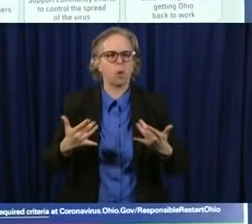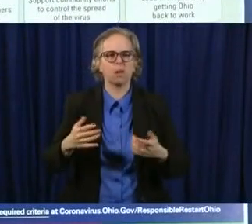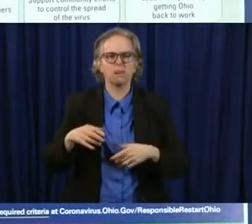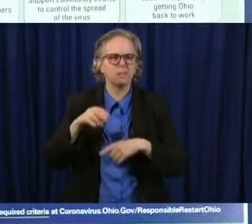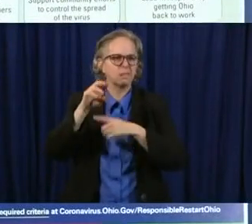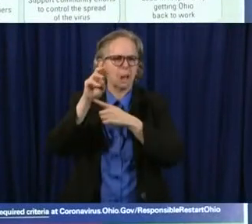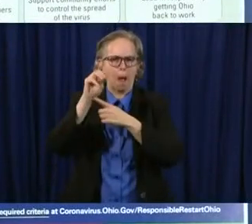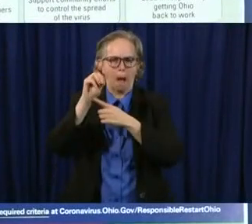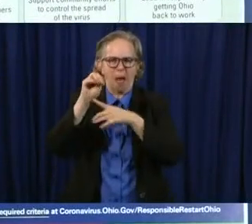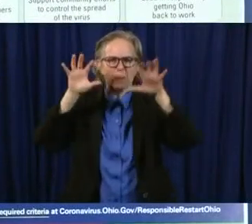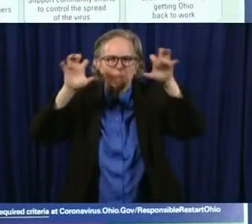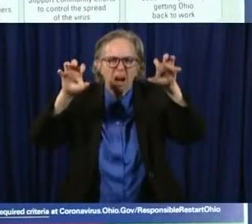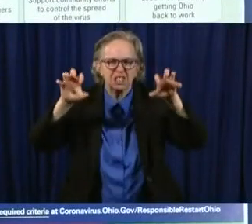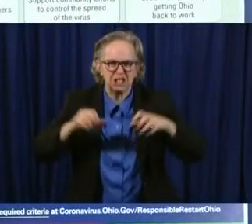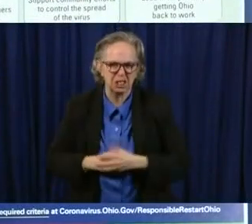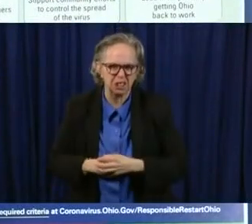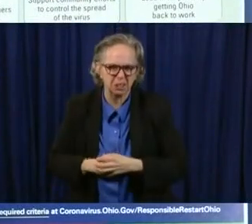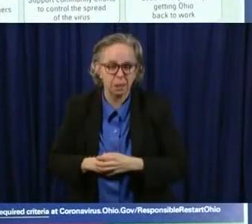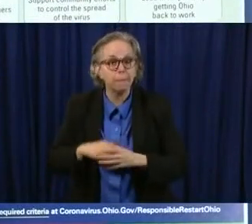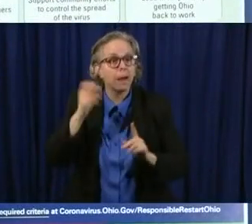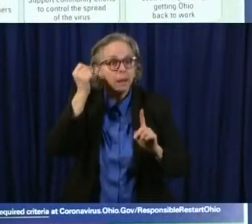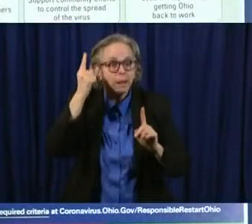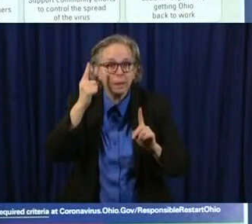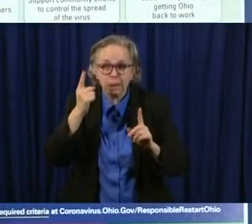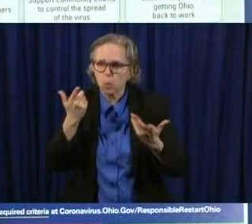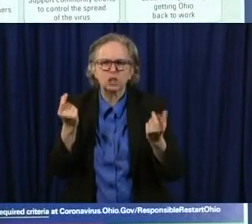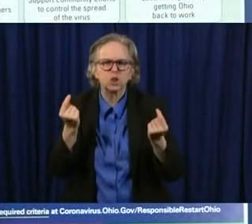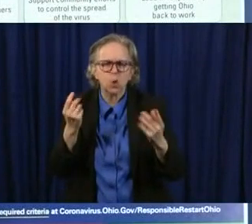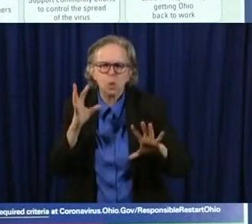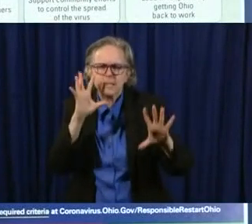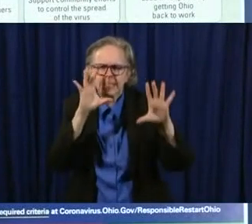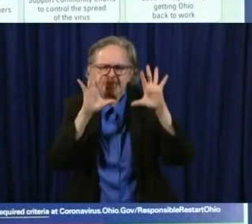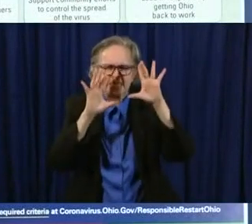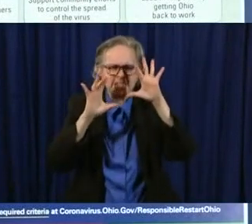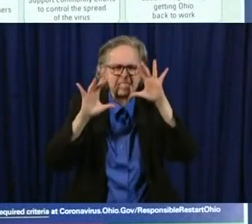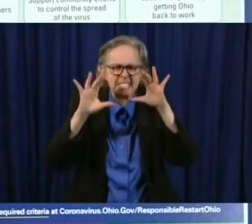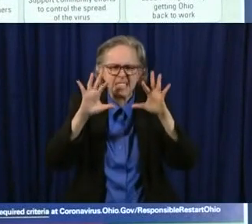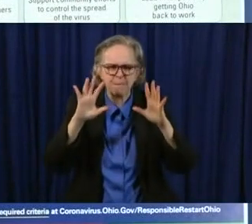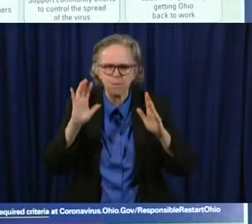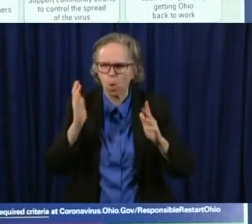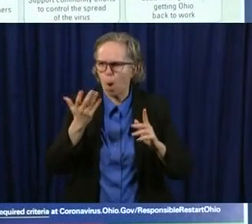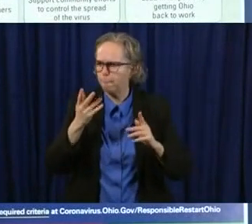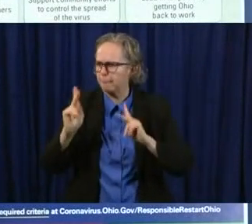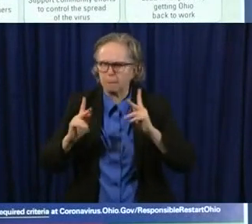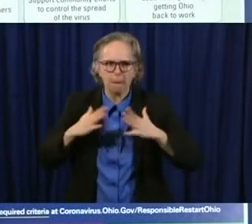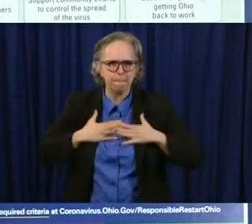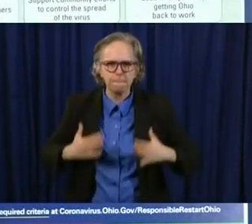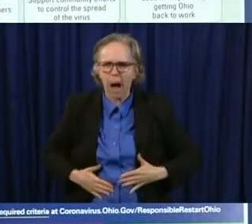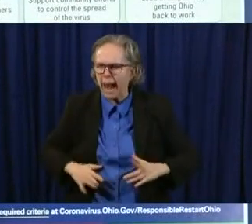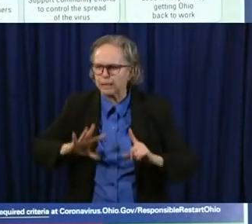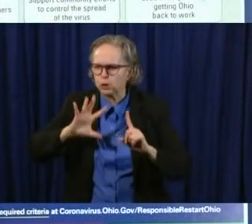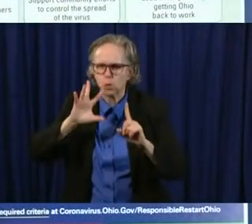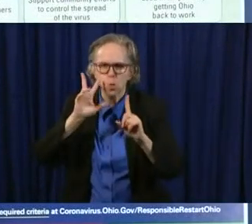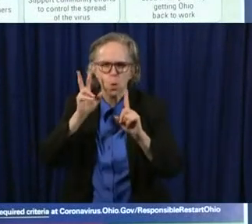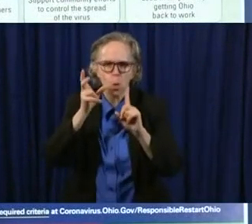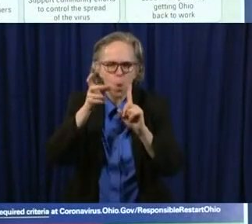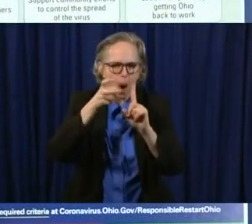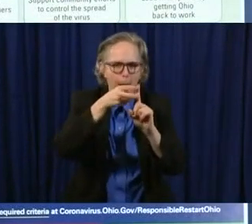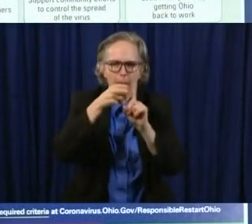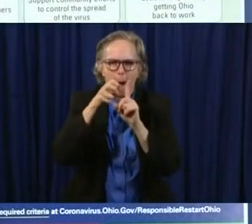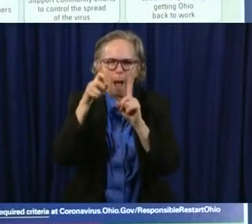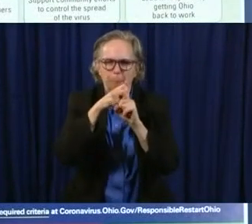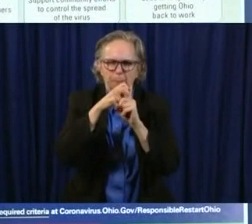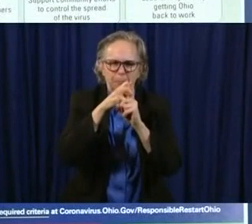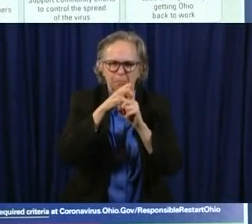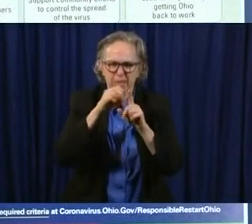But it is searching, and it's searching for bodies. And the way it does it, of course, is going from one body to the other.